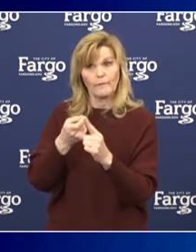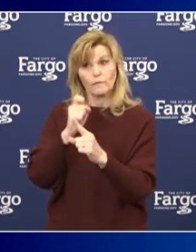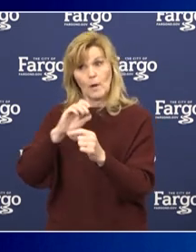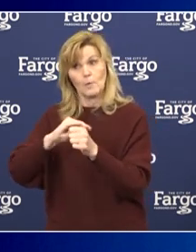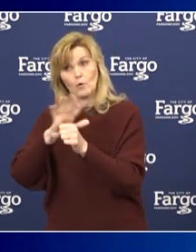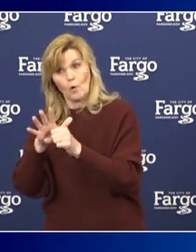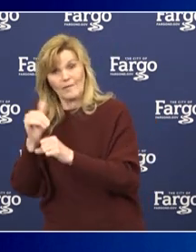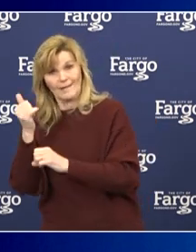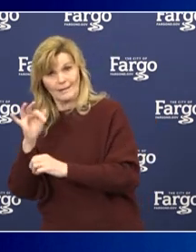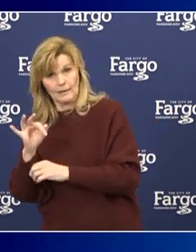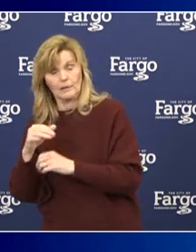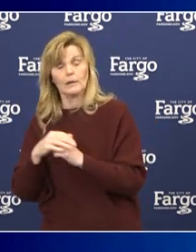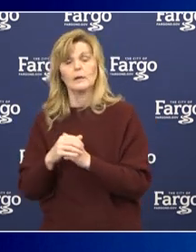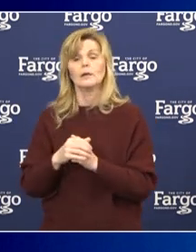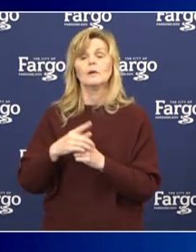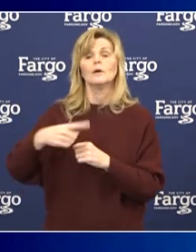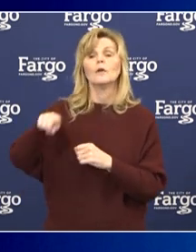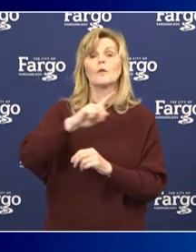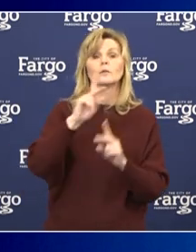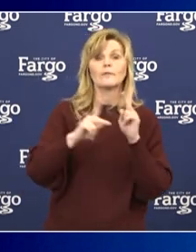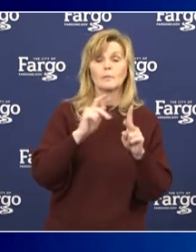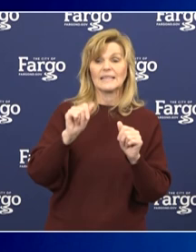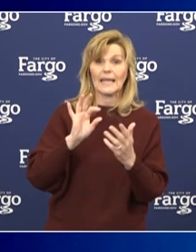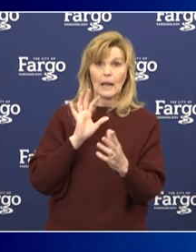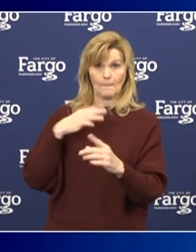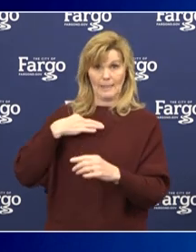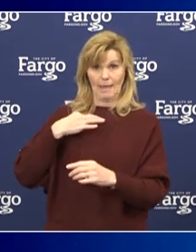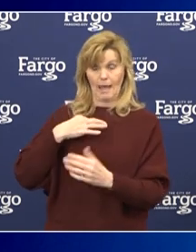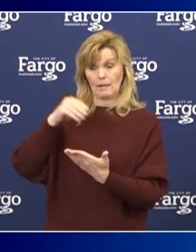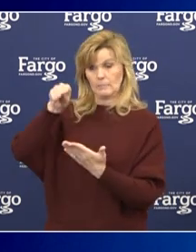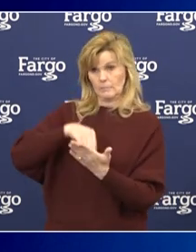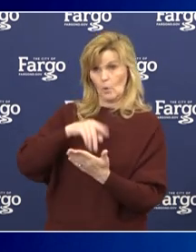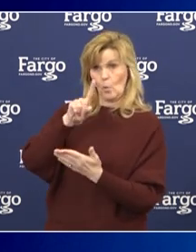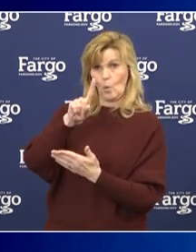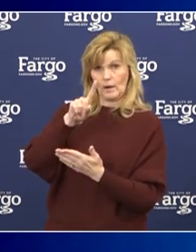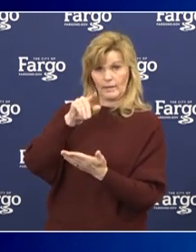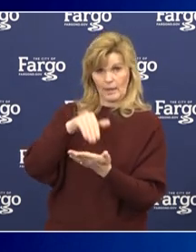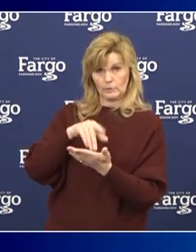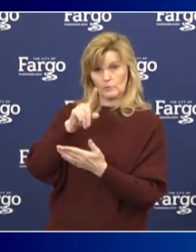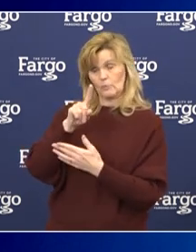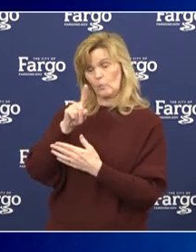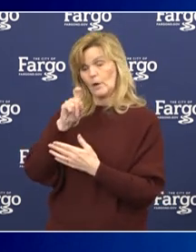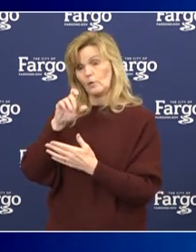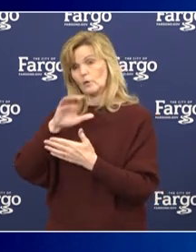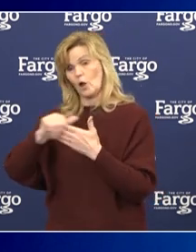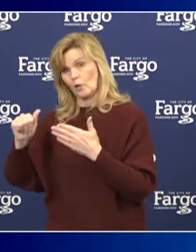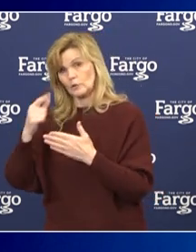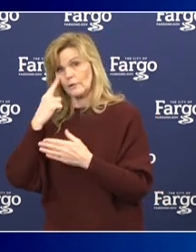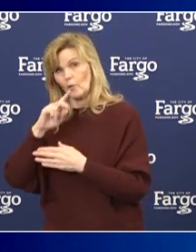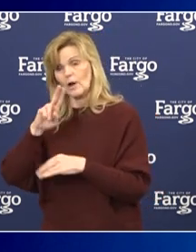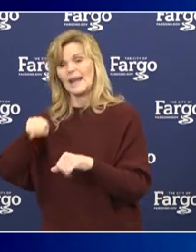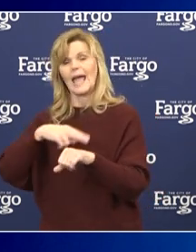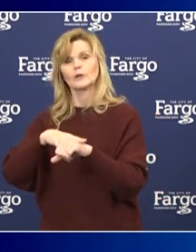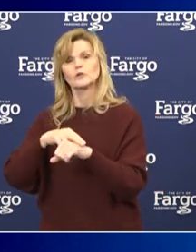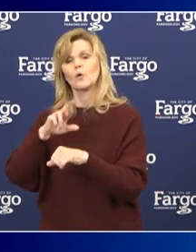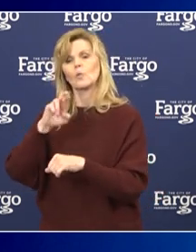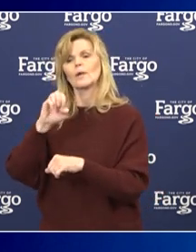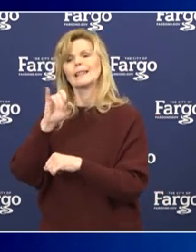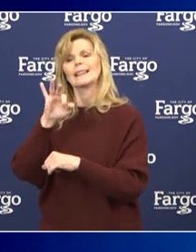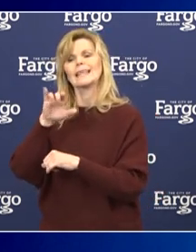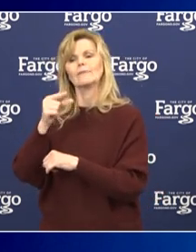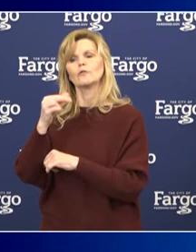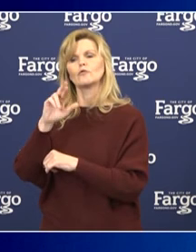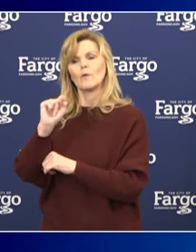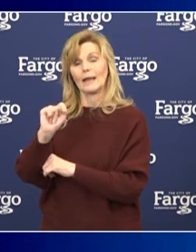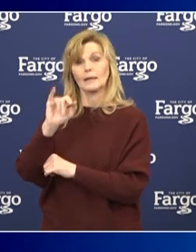Veterans and their families may apply for a one-time $1,000 financial relief grant. The